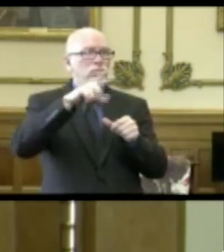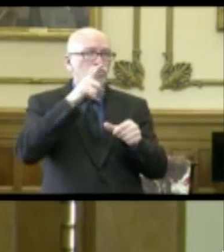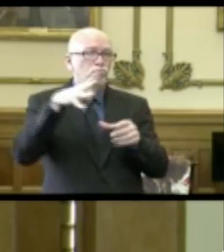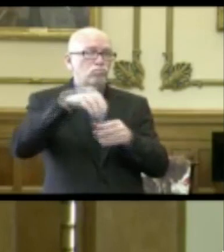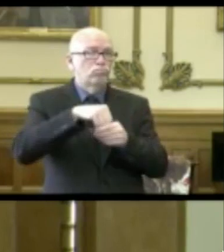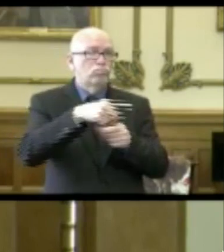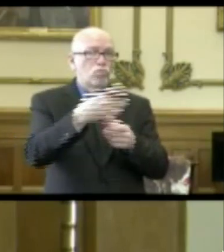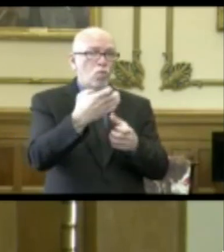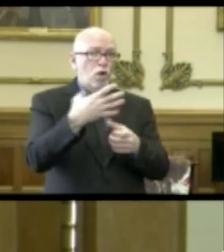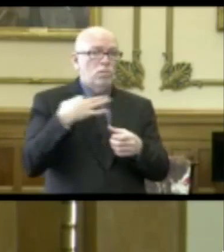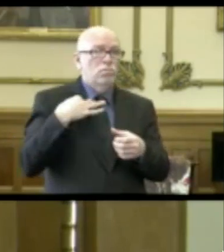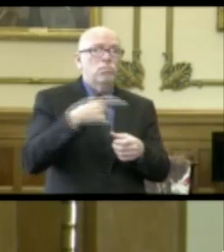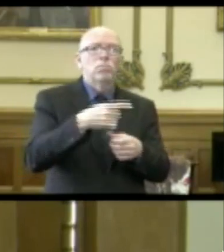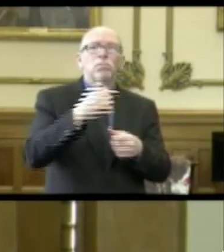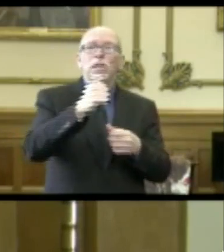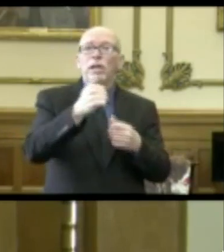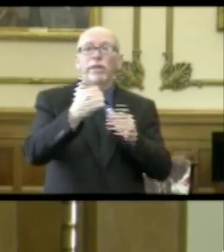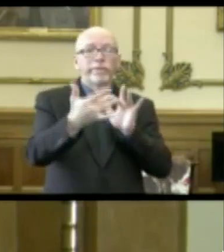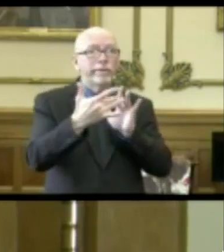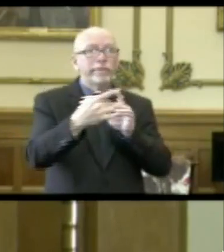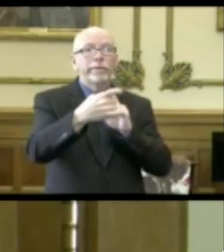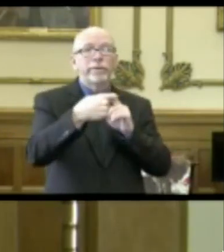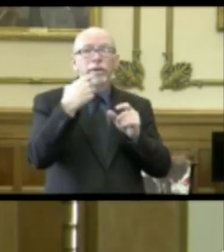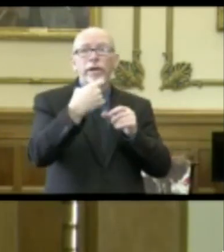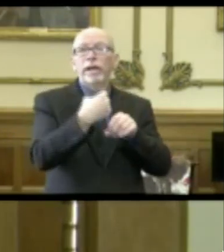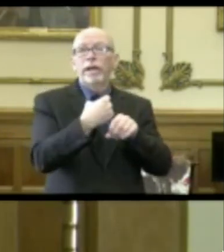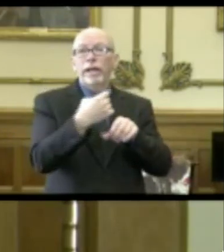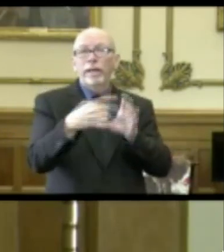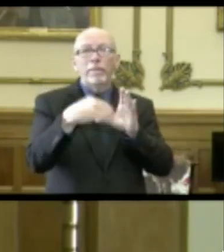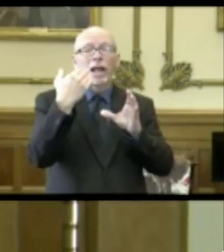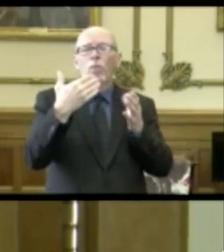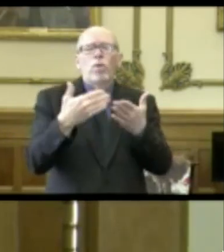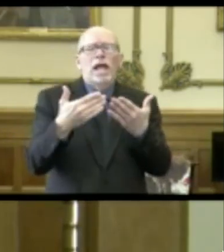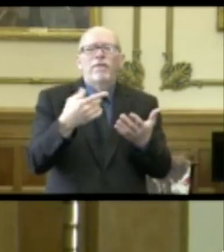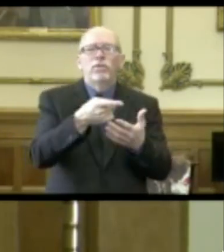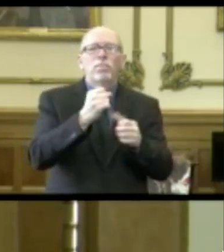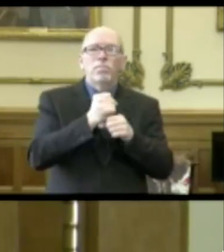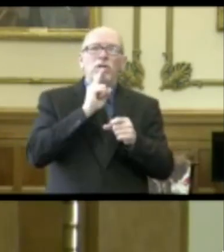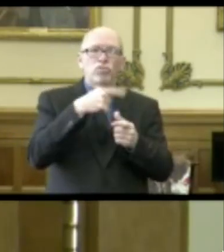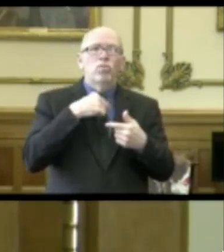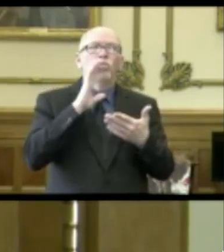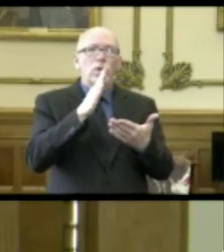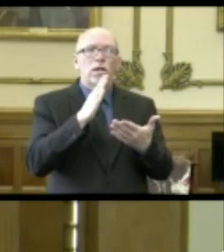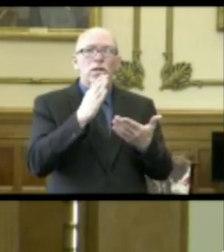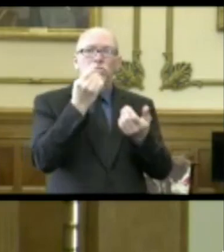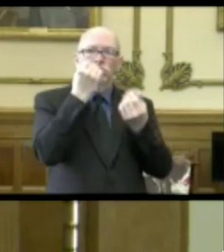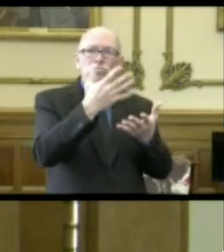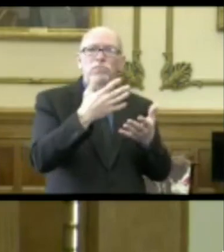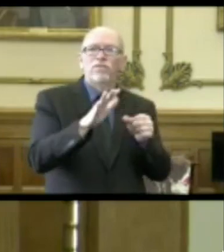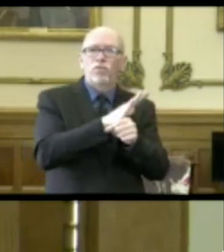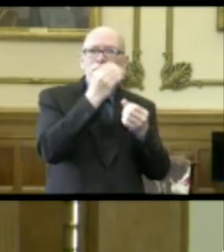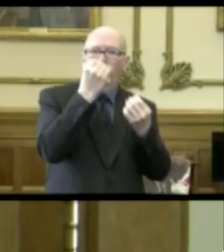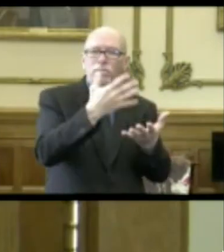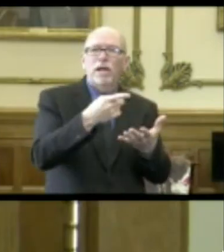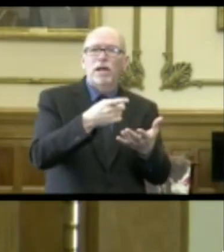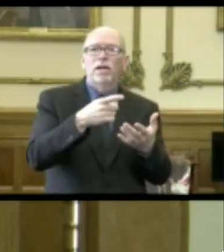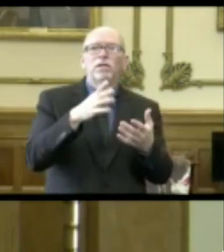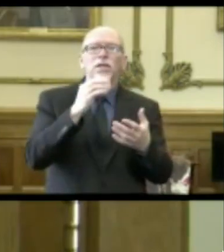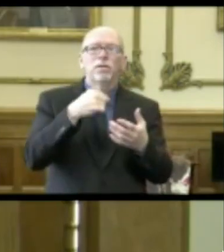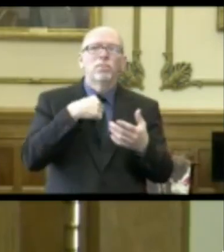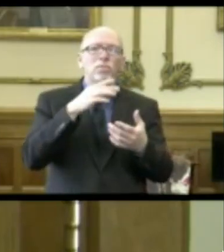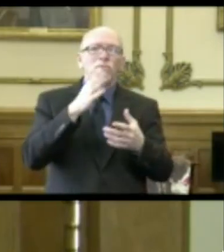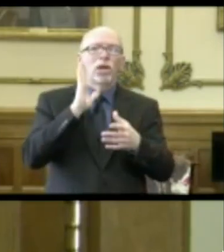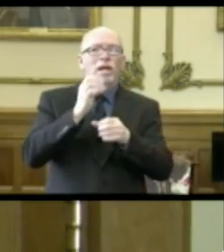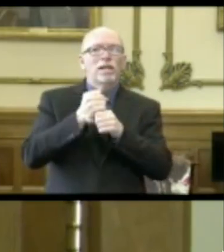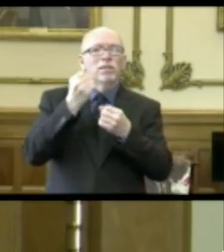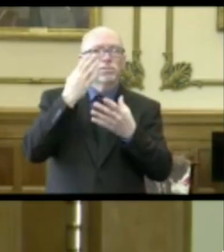that call, please email me. We will make sure that they have all the information in real-time, high-level daily briefing directly